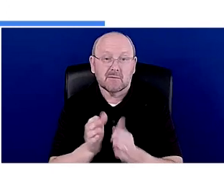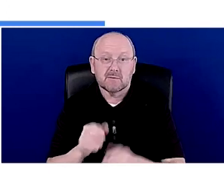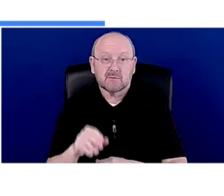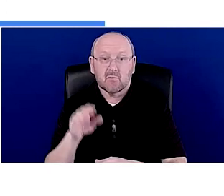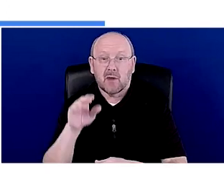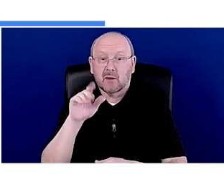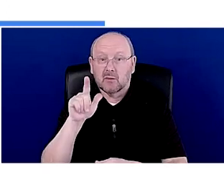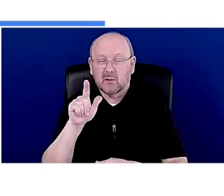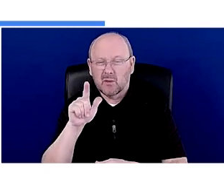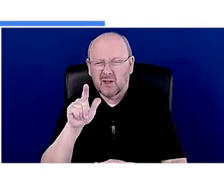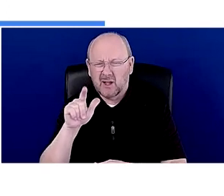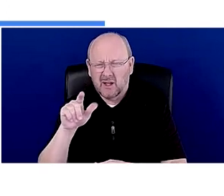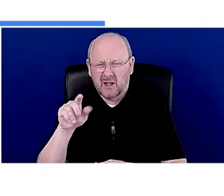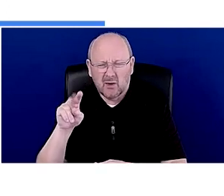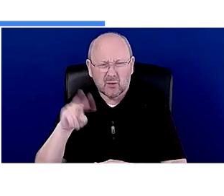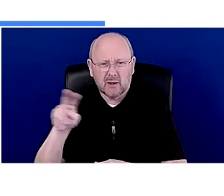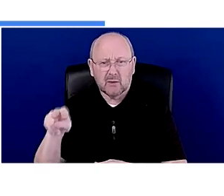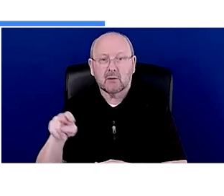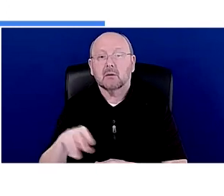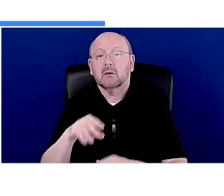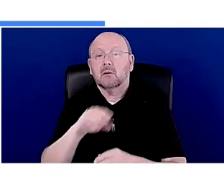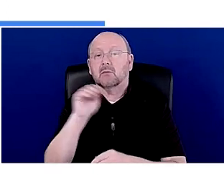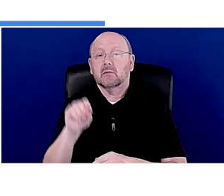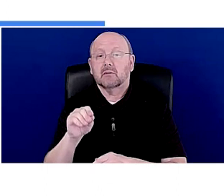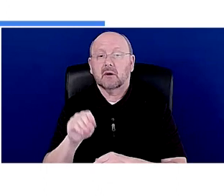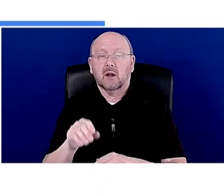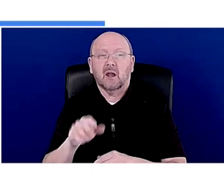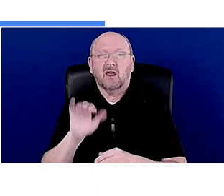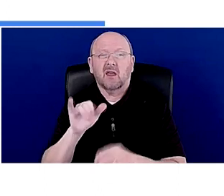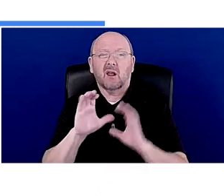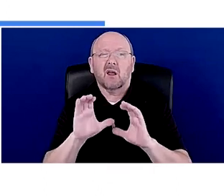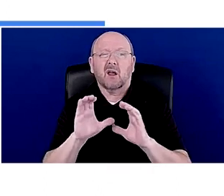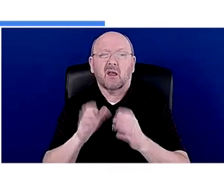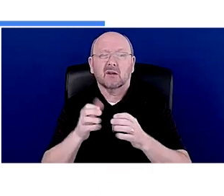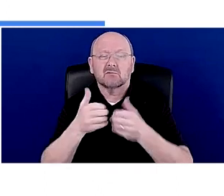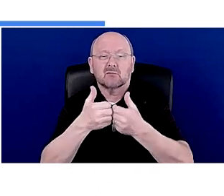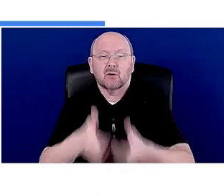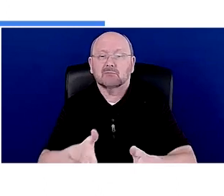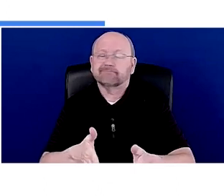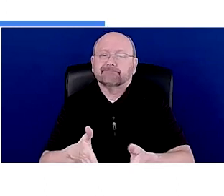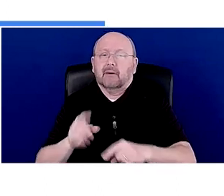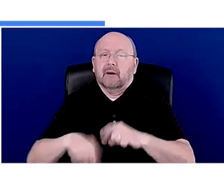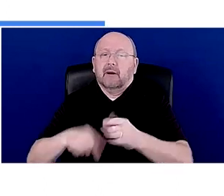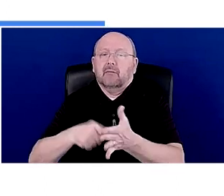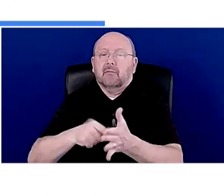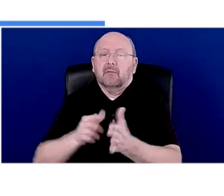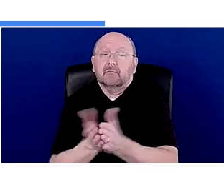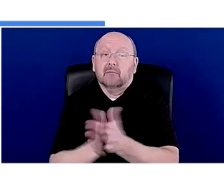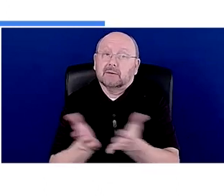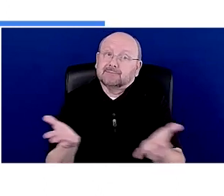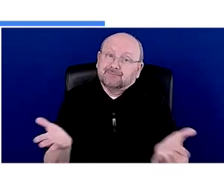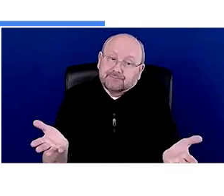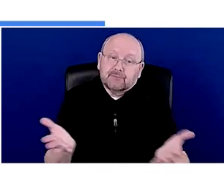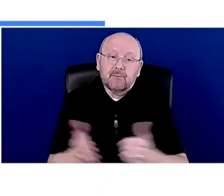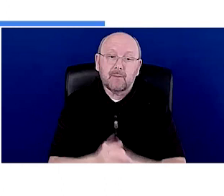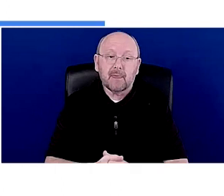afford the textbook. Um, these are similar, maybe the same, um, stats that Gata was sharing with us. what was that? Yes.